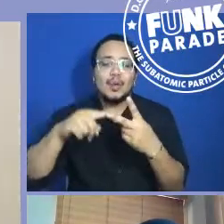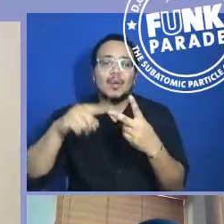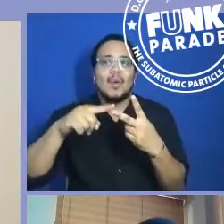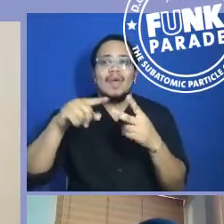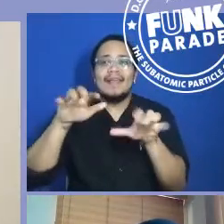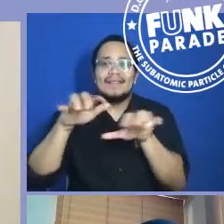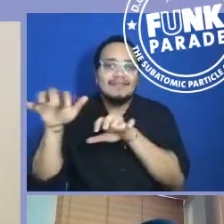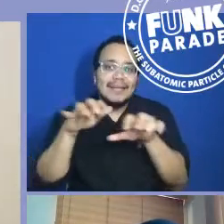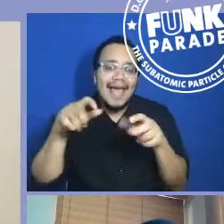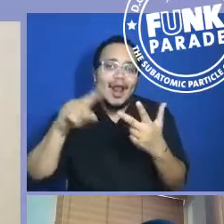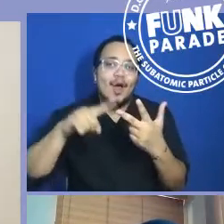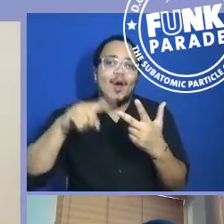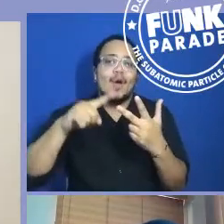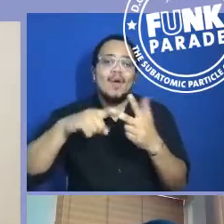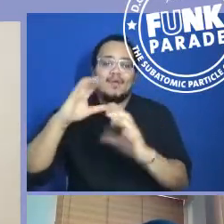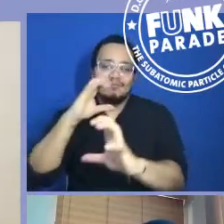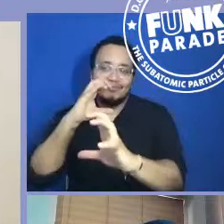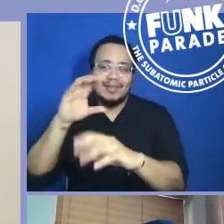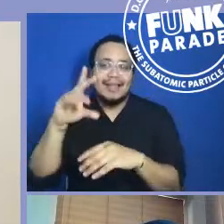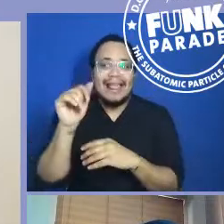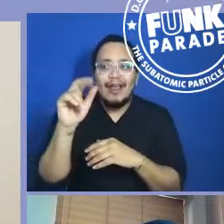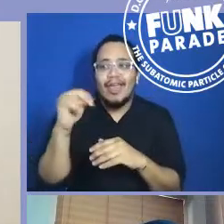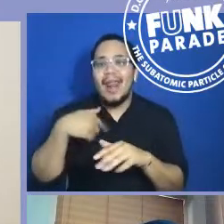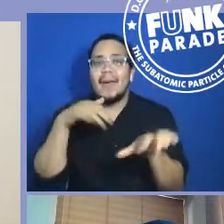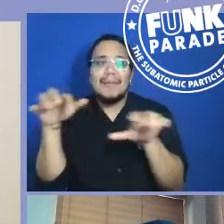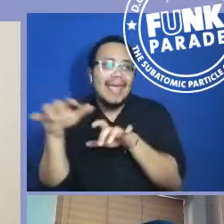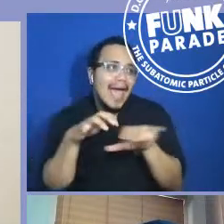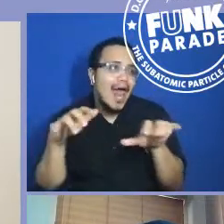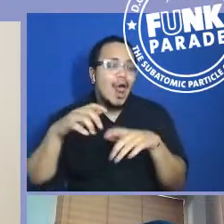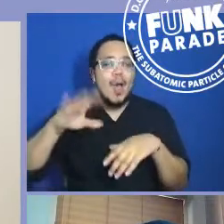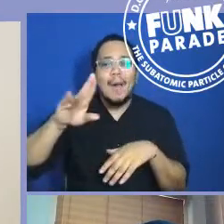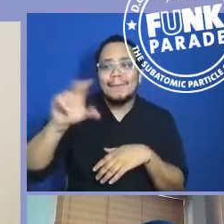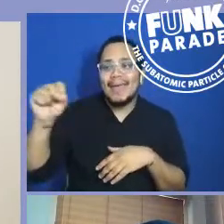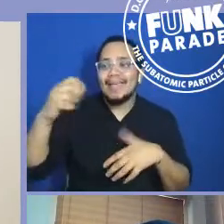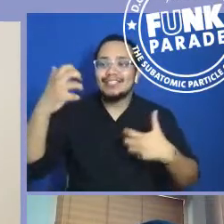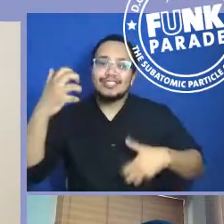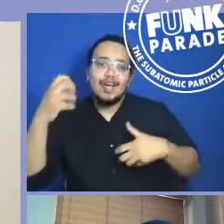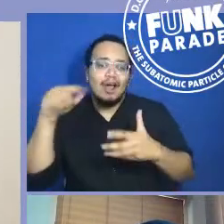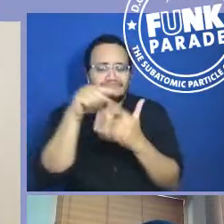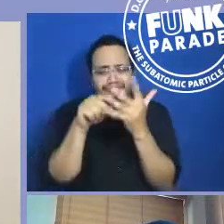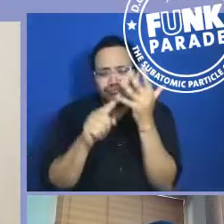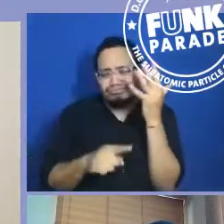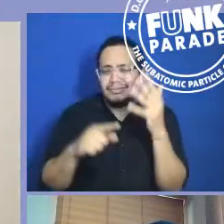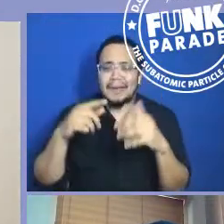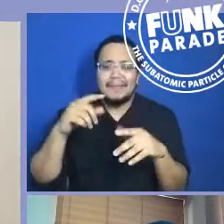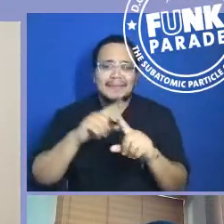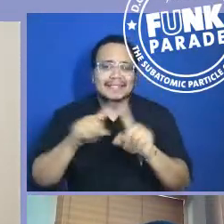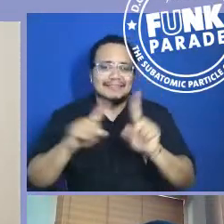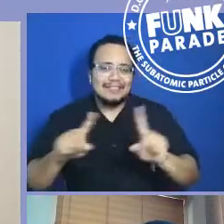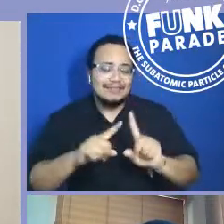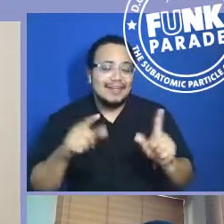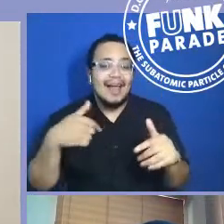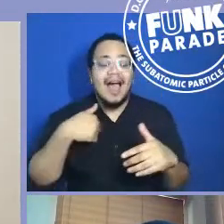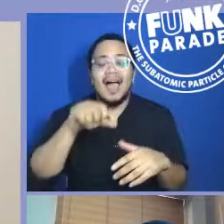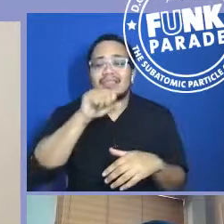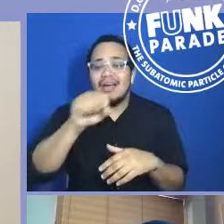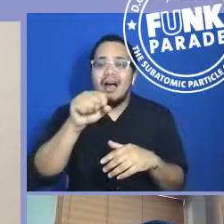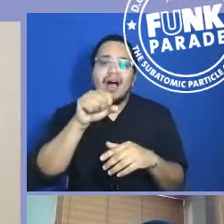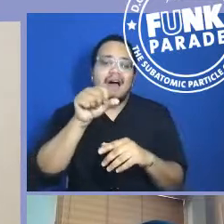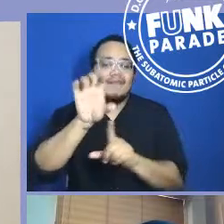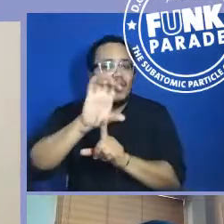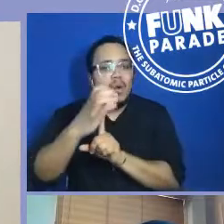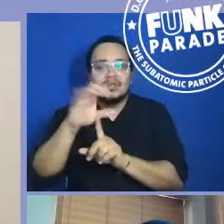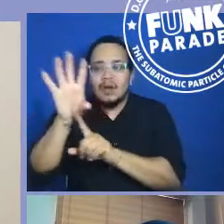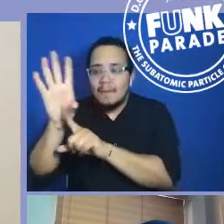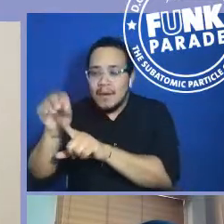clarinet, bass, guitar, piano, and I love covering our culture. We are bad people. Every time you pick